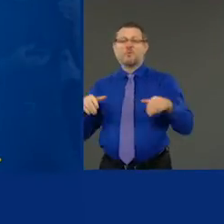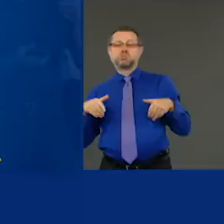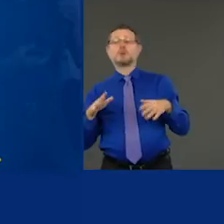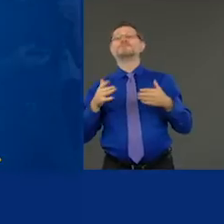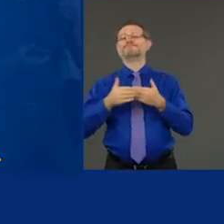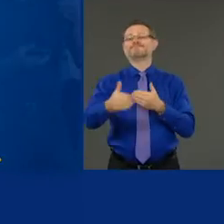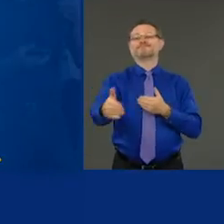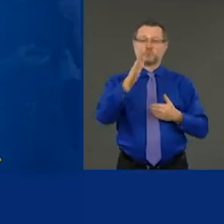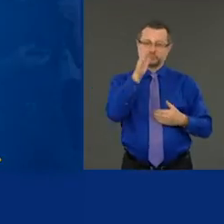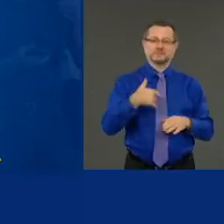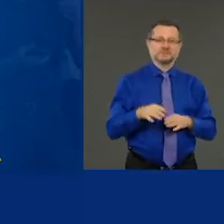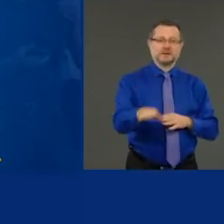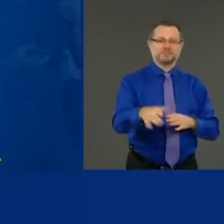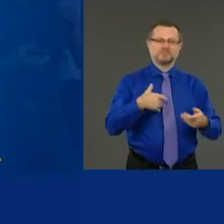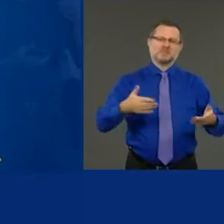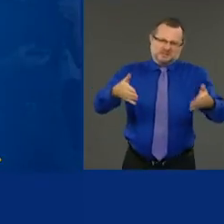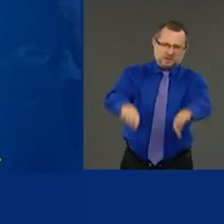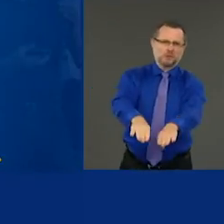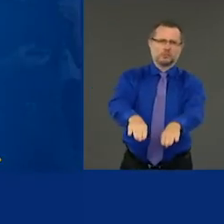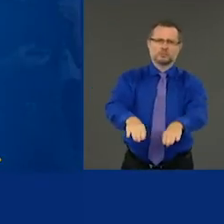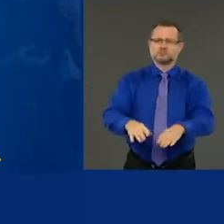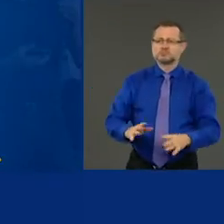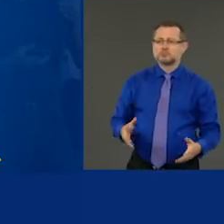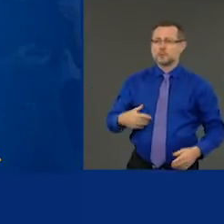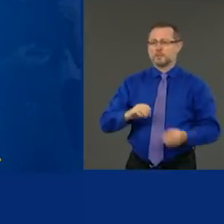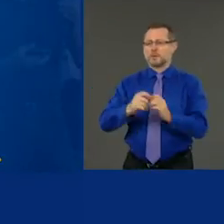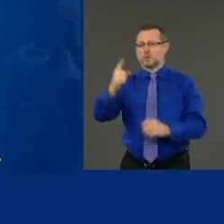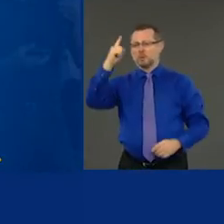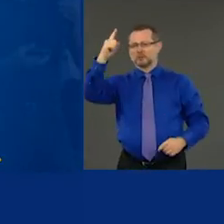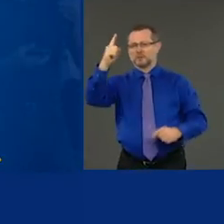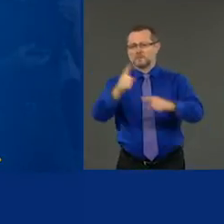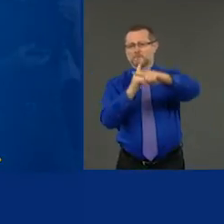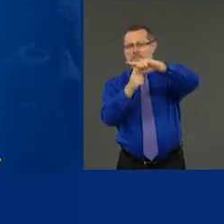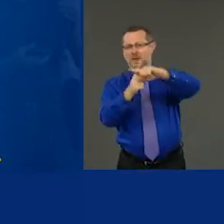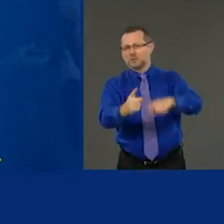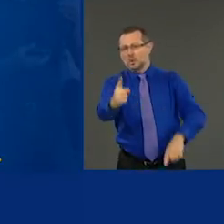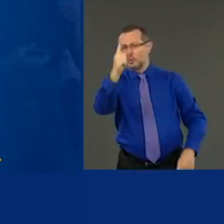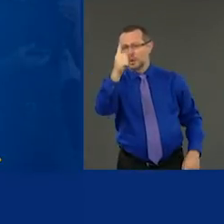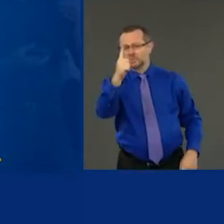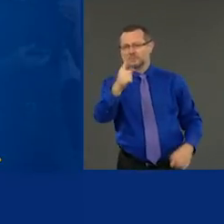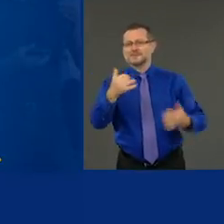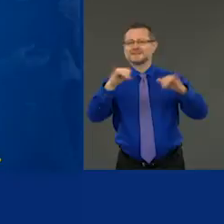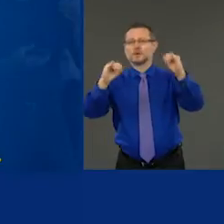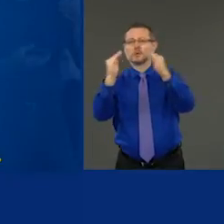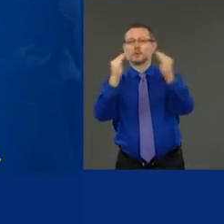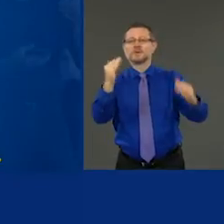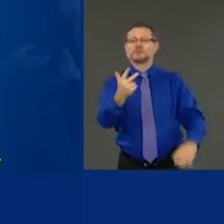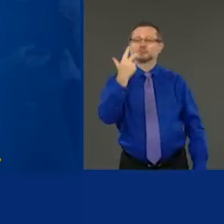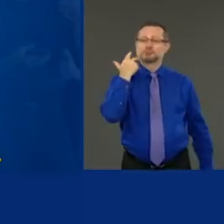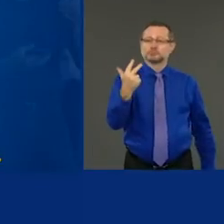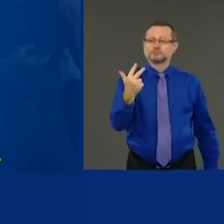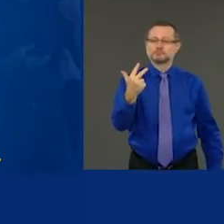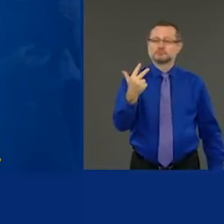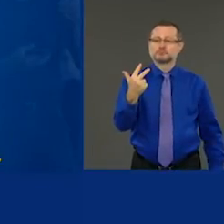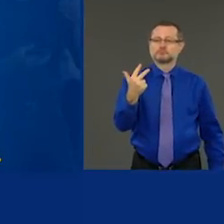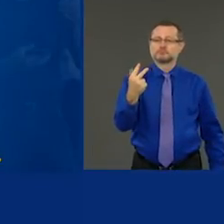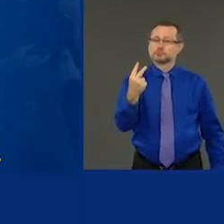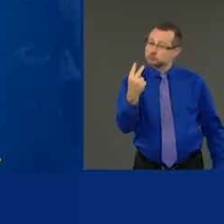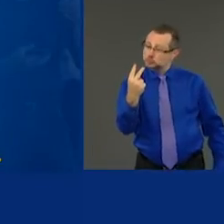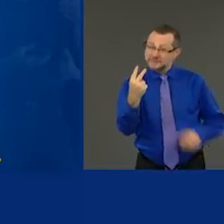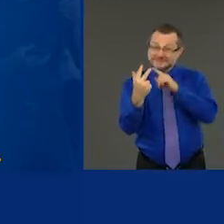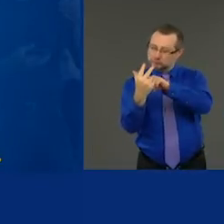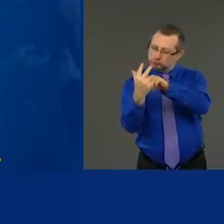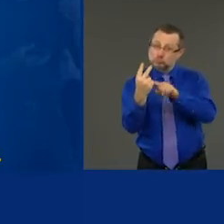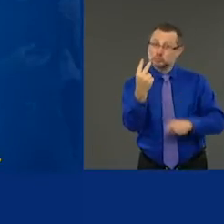Uh, one plus one still equals two, right? And there's a logical, uh, consequence